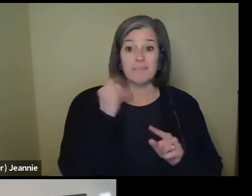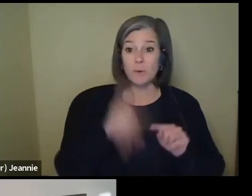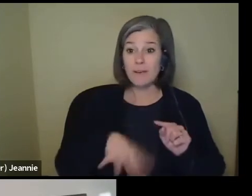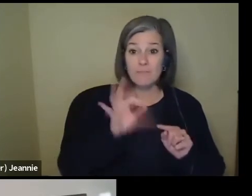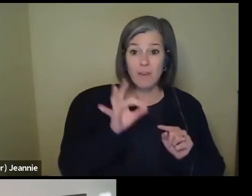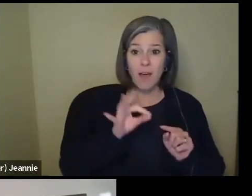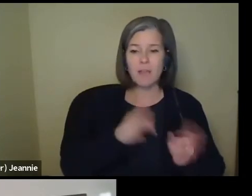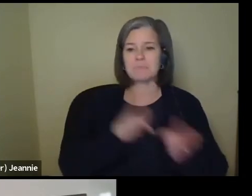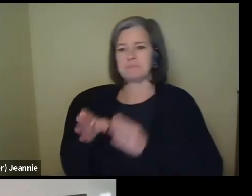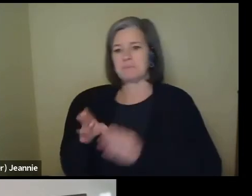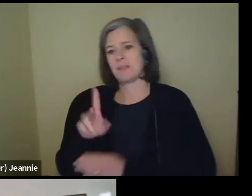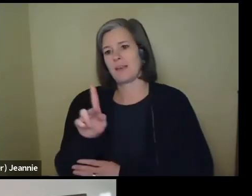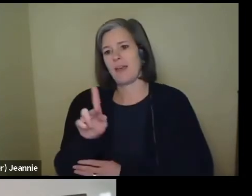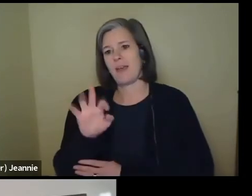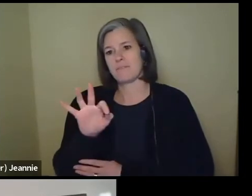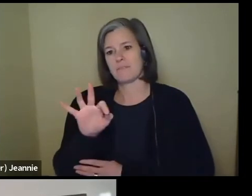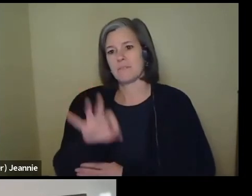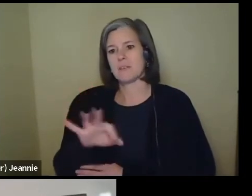KF94s.